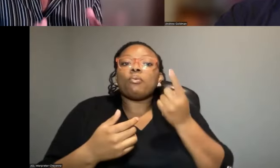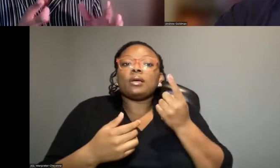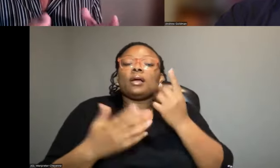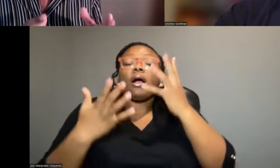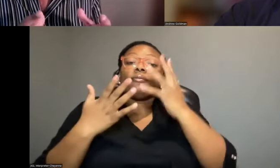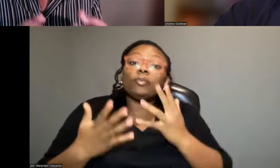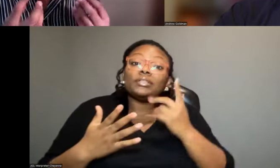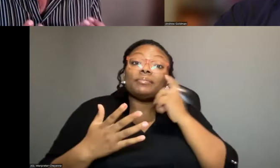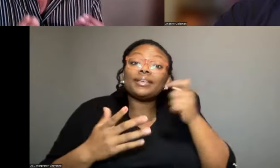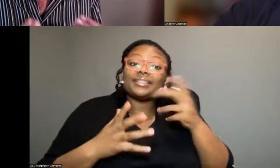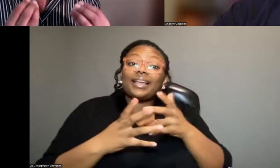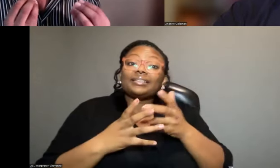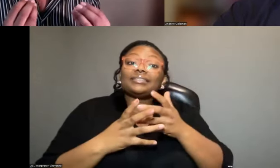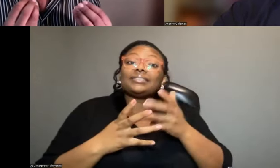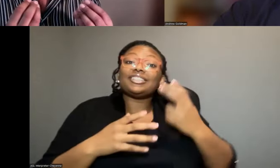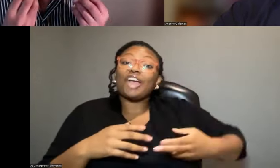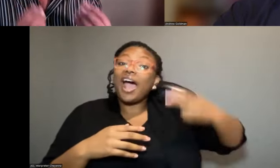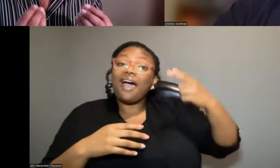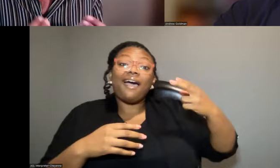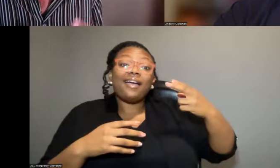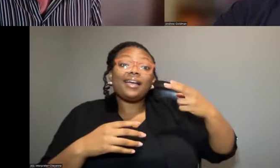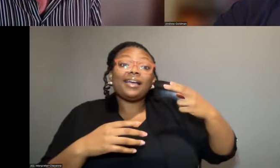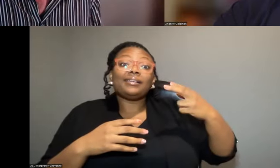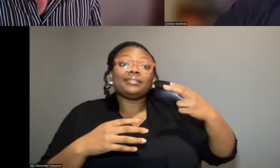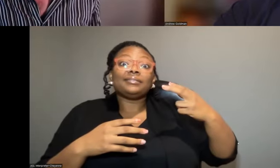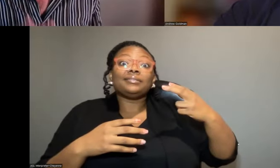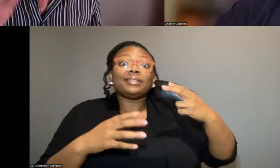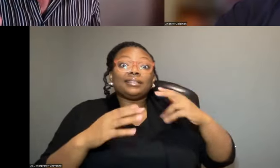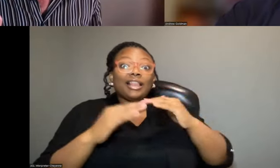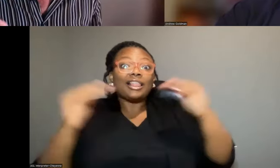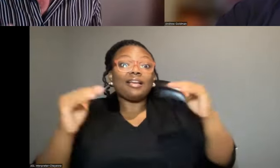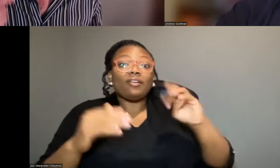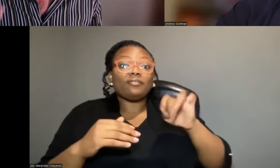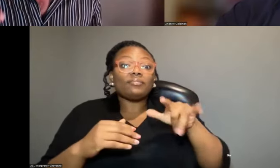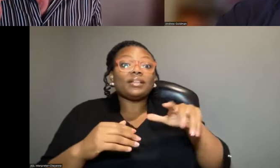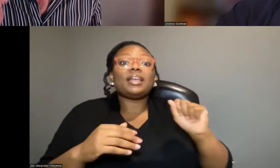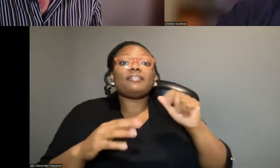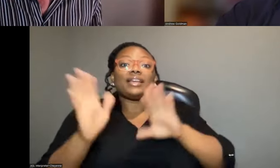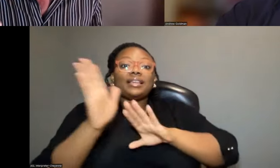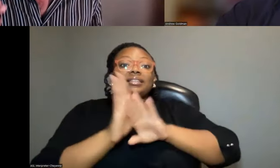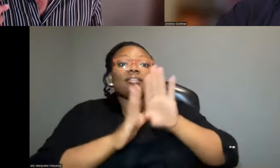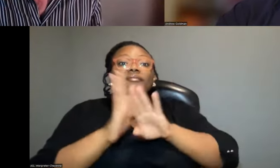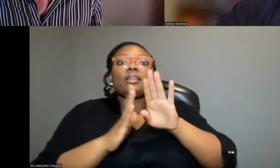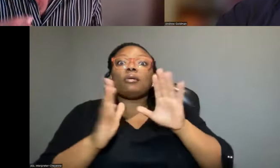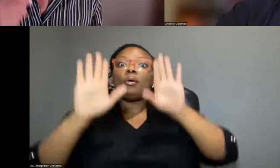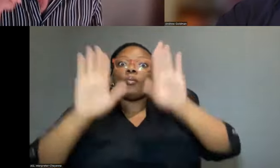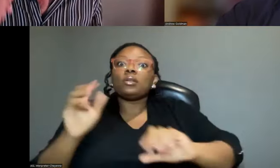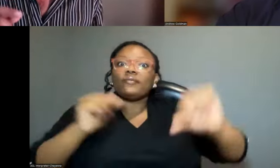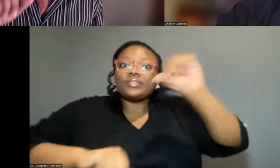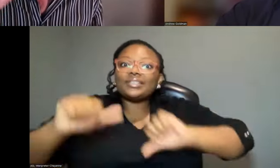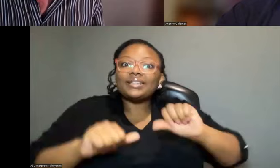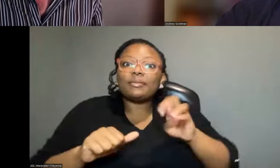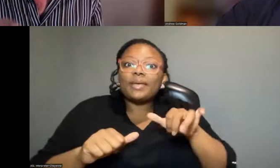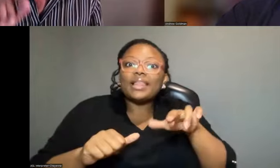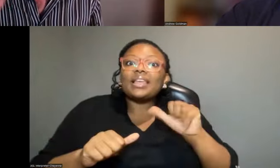unfortunately, because it had such a high burden of malaria, it also developed a wonderful science of malaria and